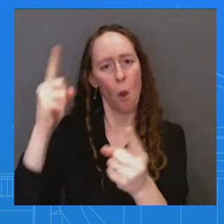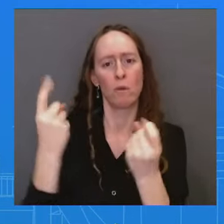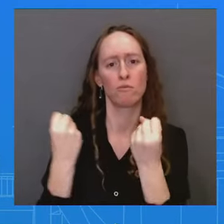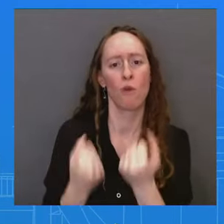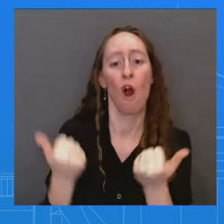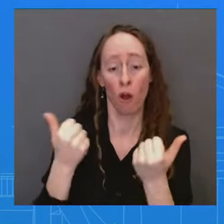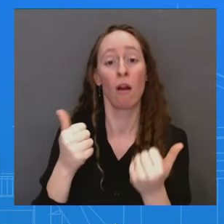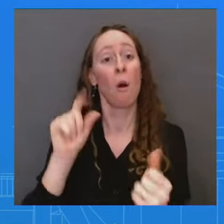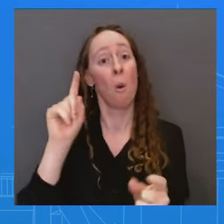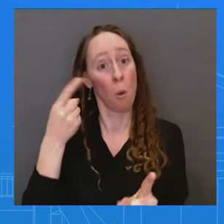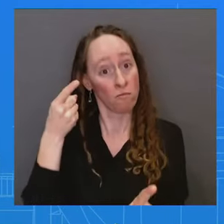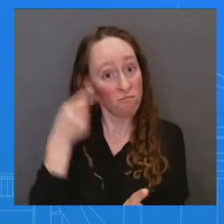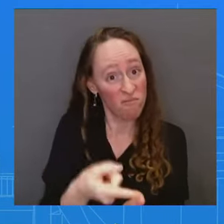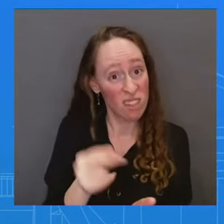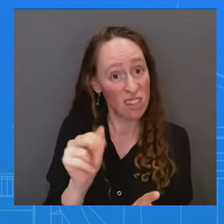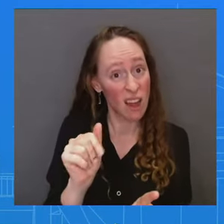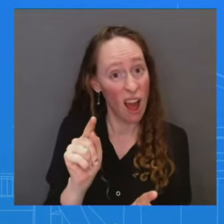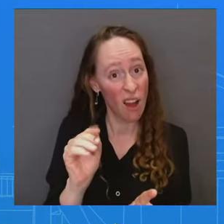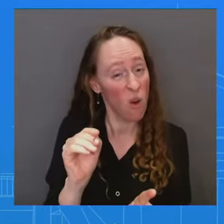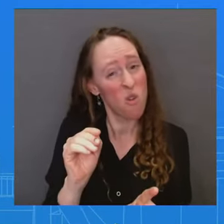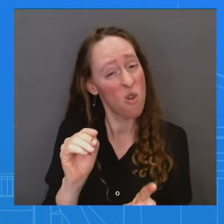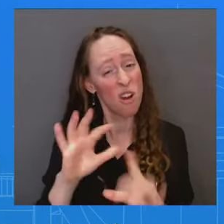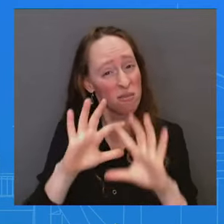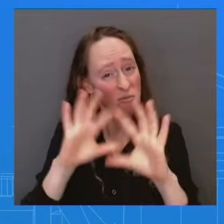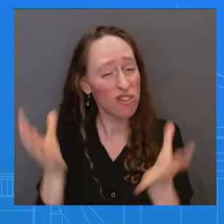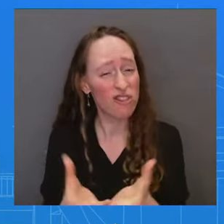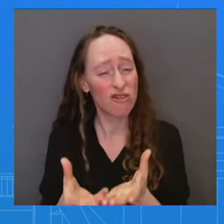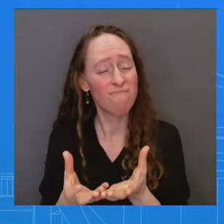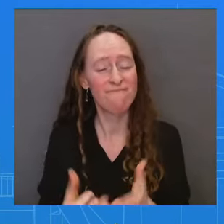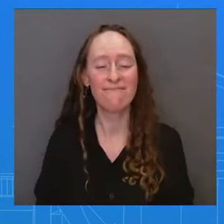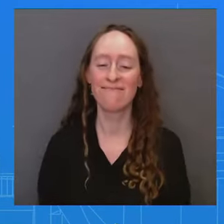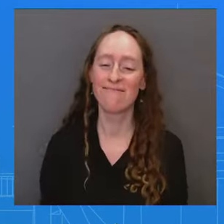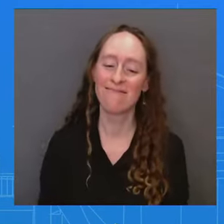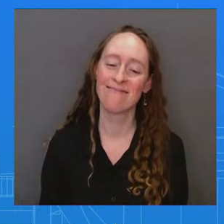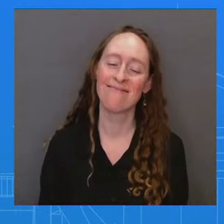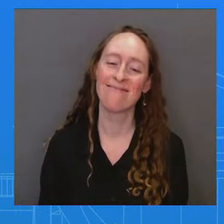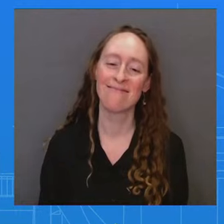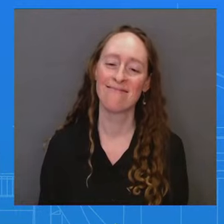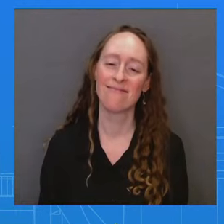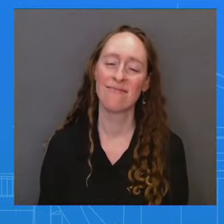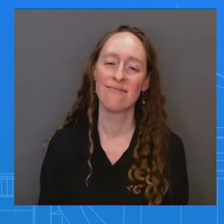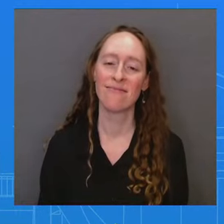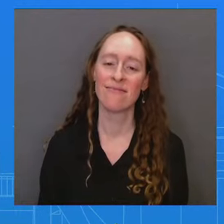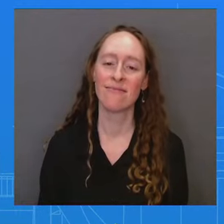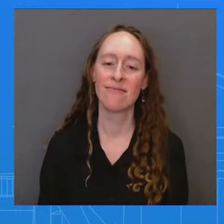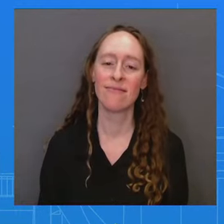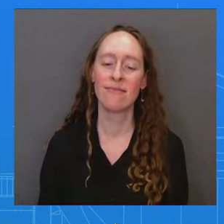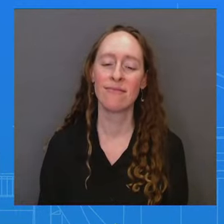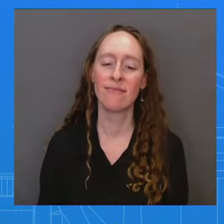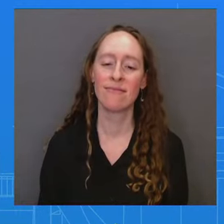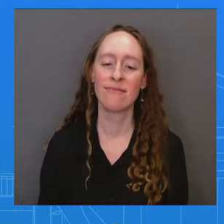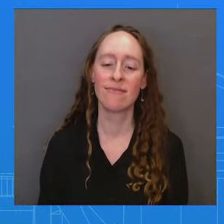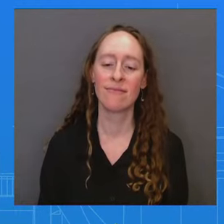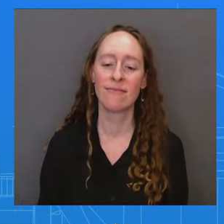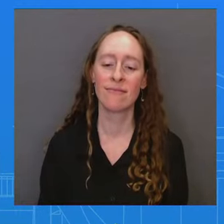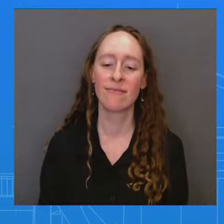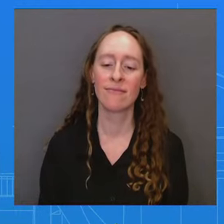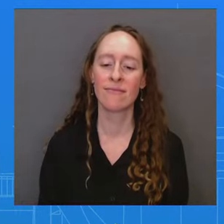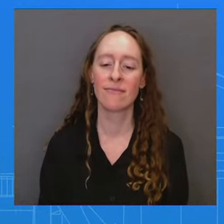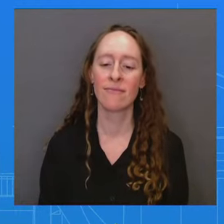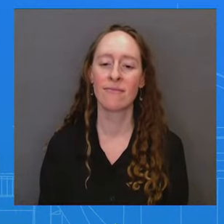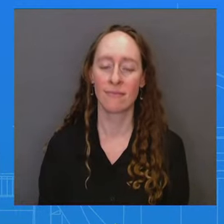Or third question? Last week you told me that you're still discussing with your allies whether to confiscate